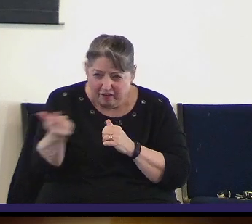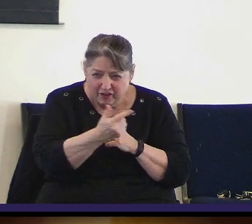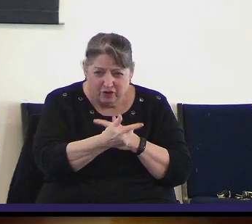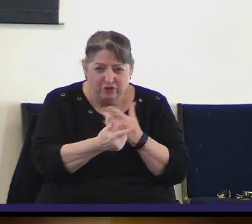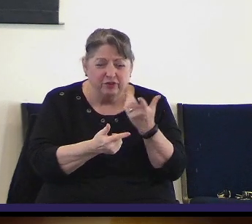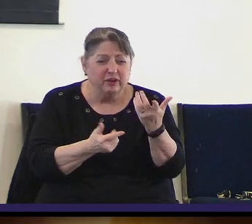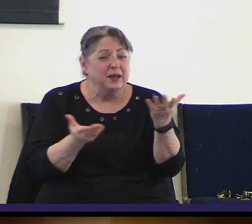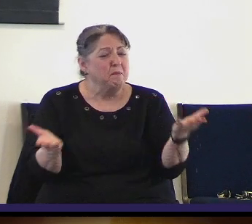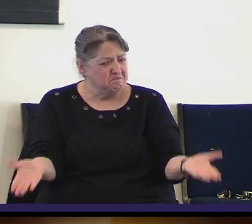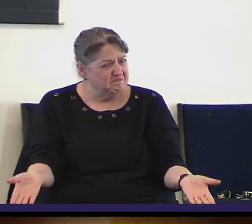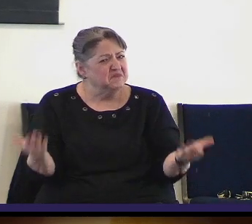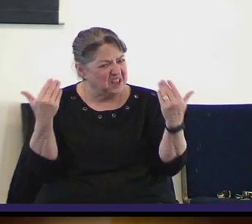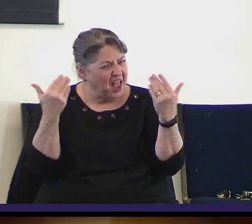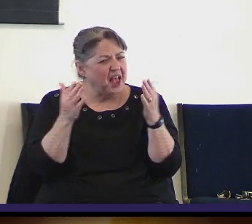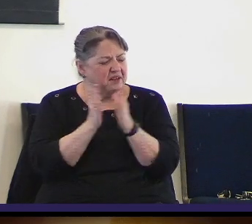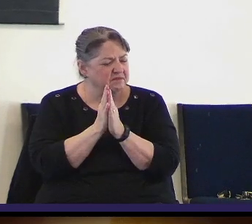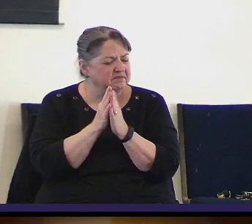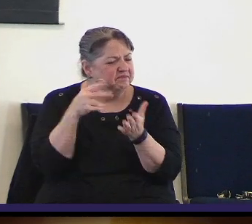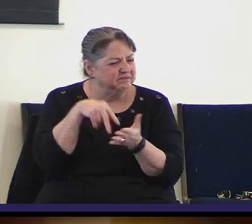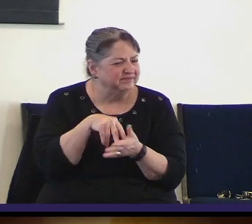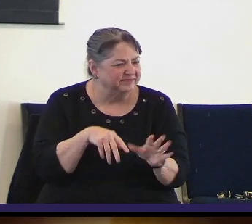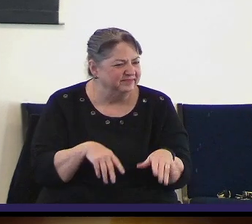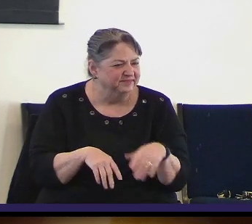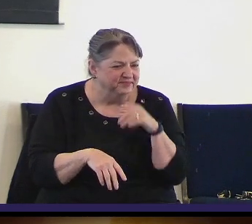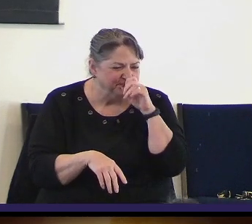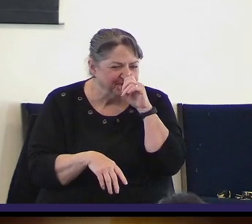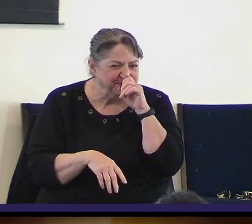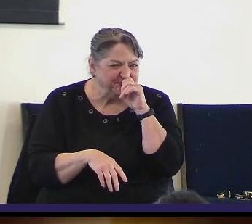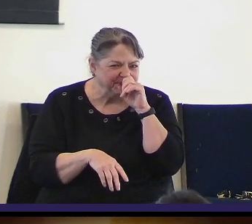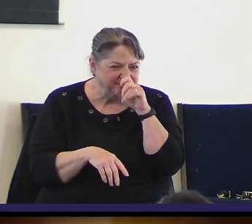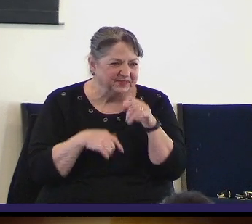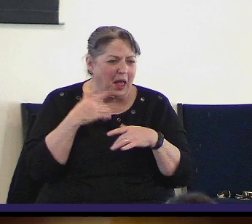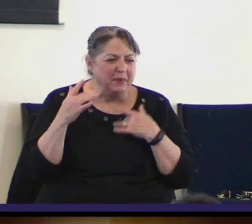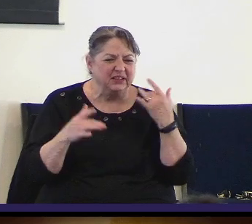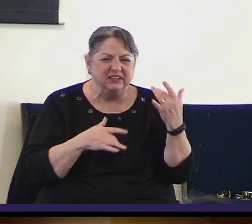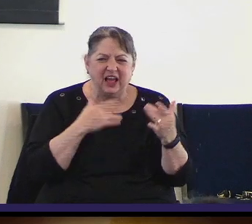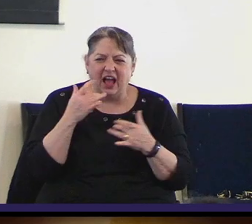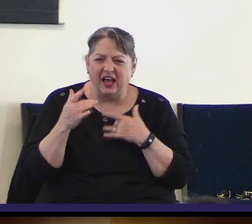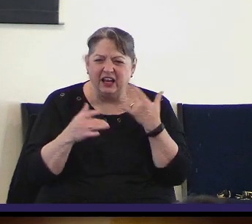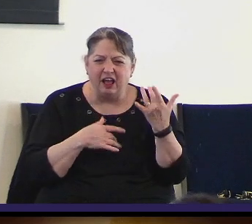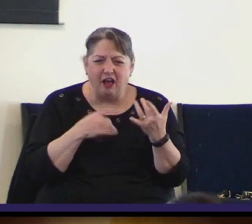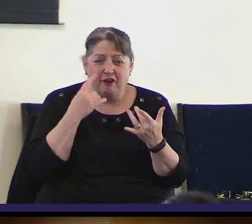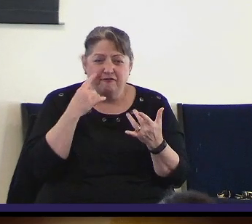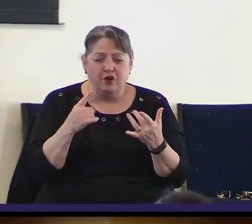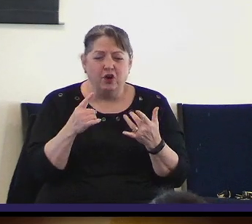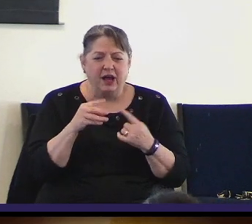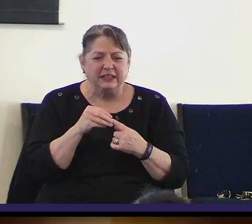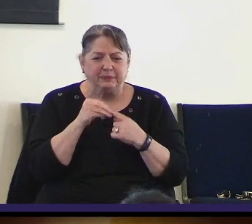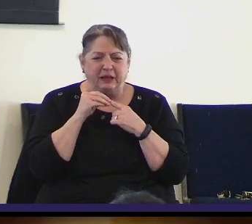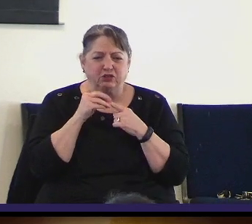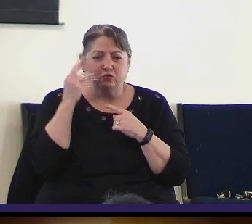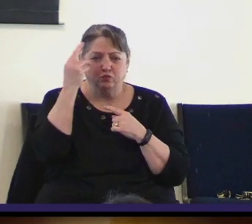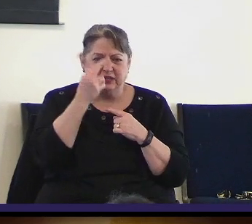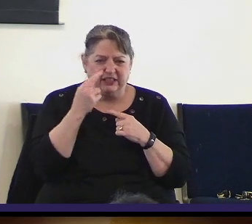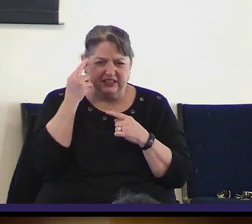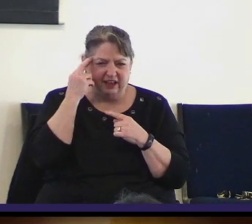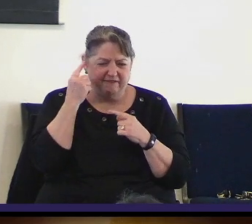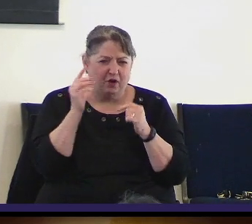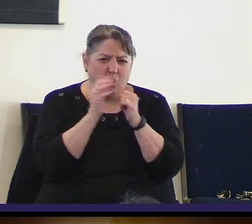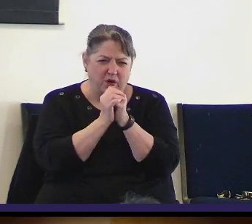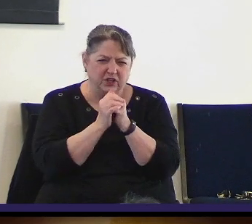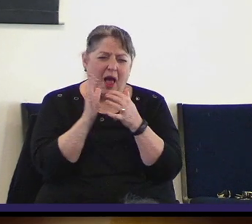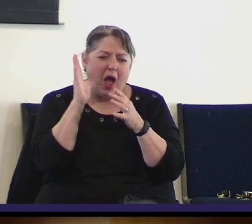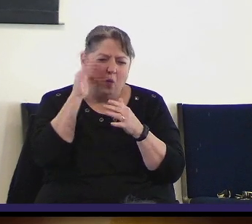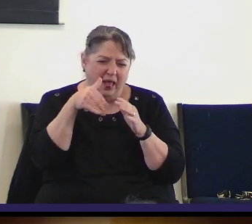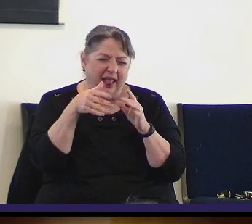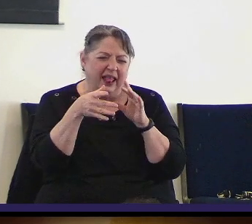stand? I'm especially excited to worship for a reason that I will tell you in just a